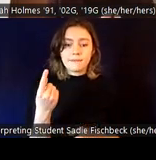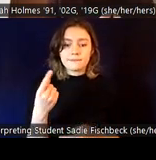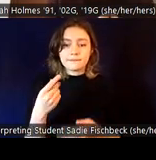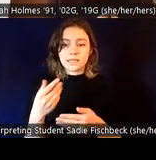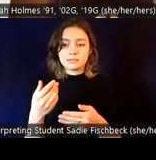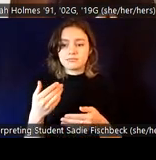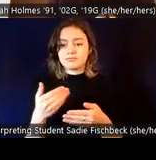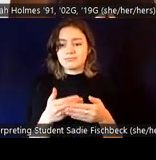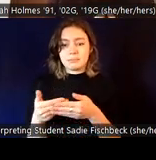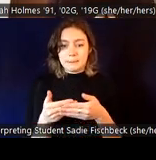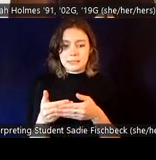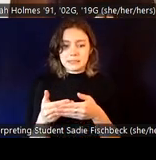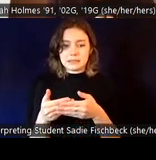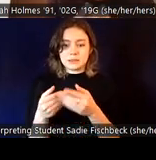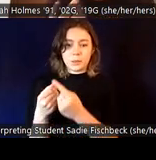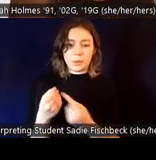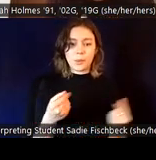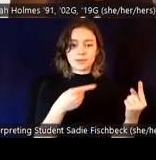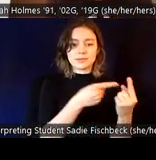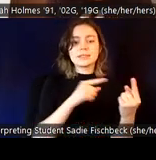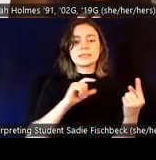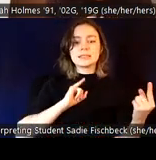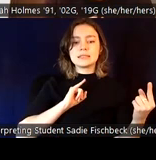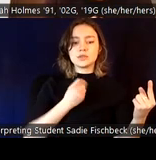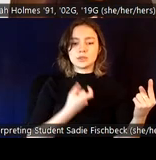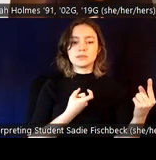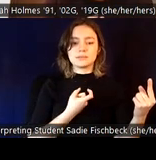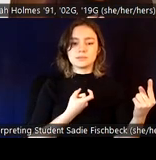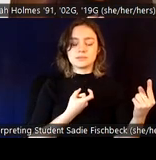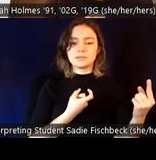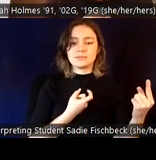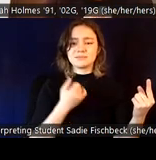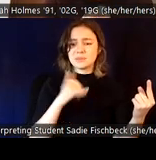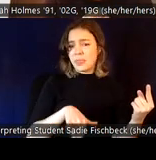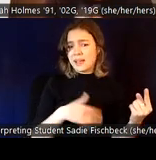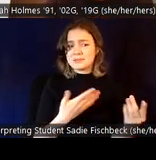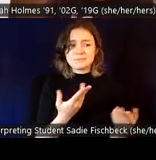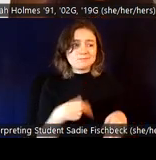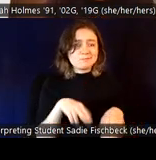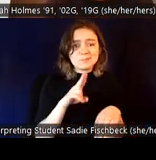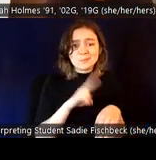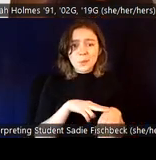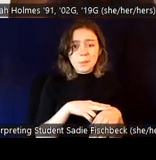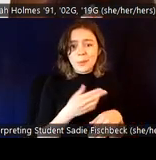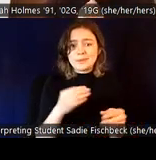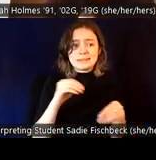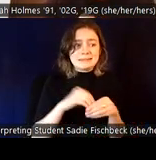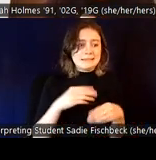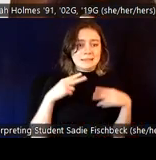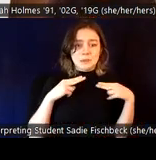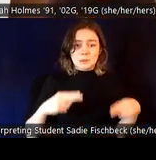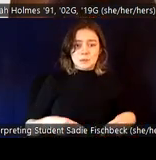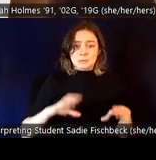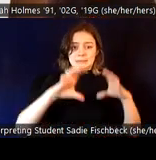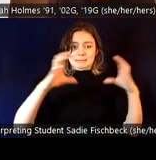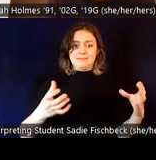Um, and this is a naturally occurring variation in the species. Um, and fun fact, one in